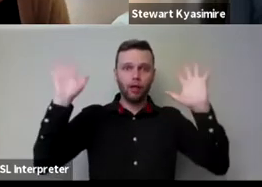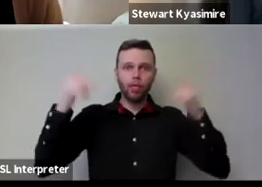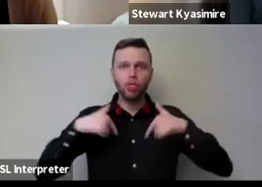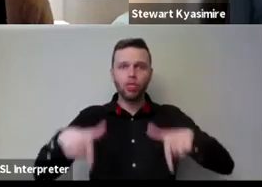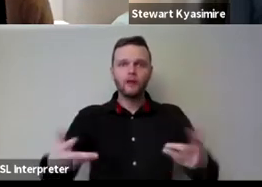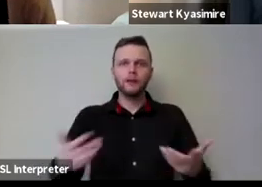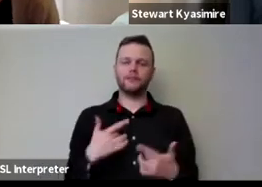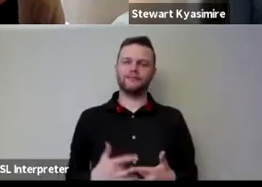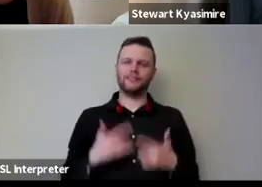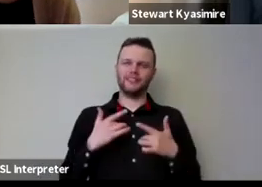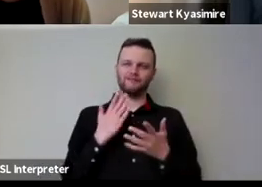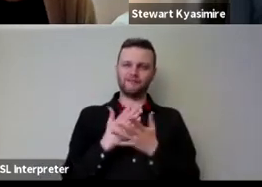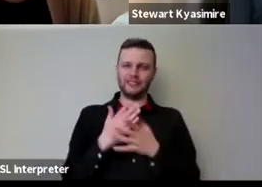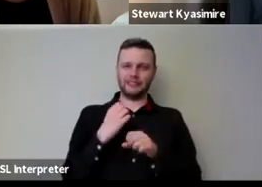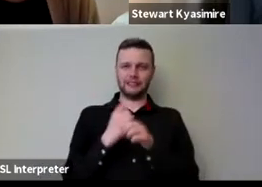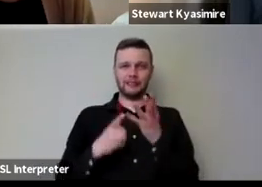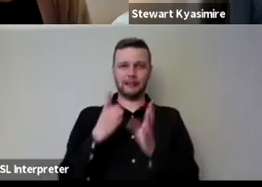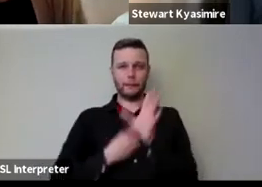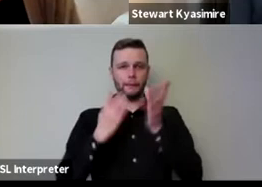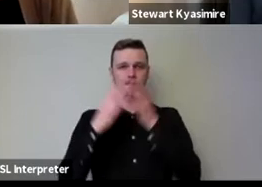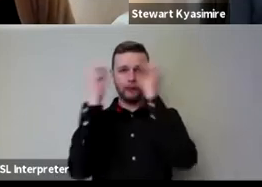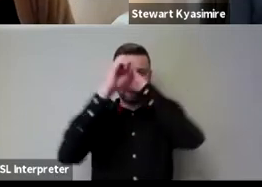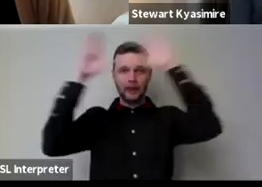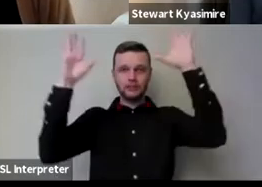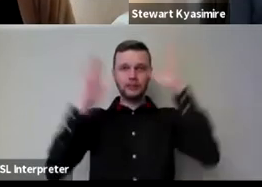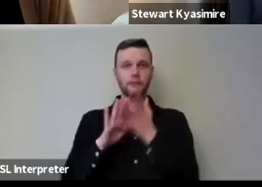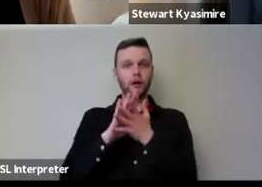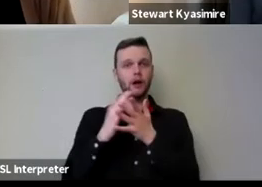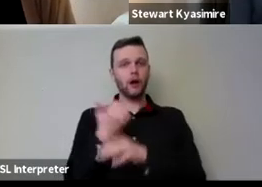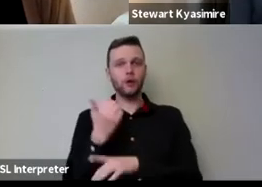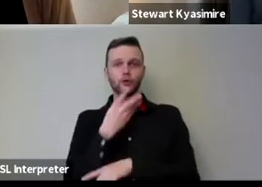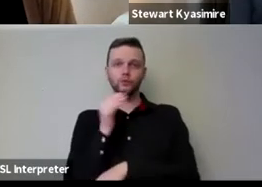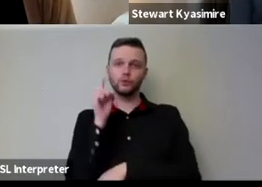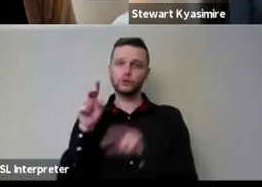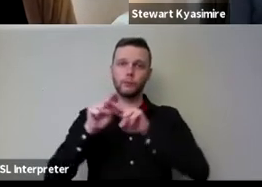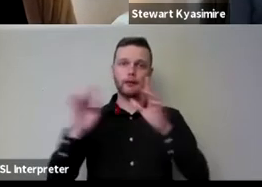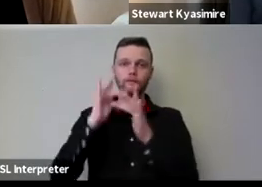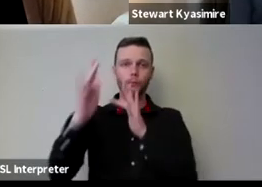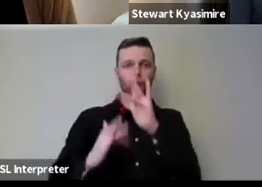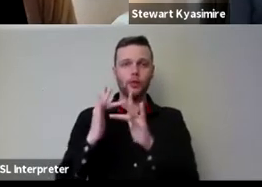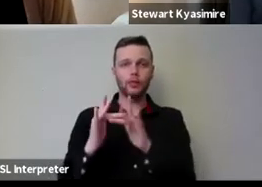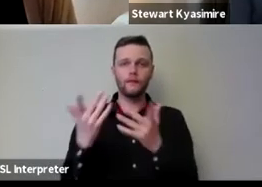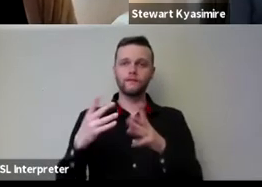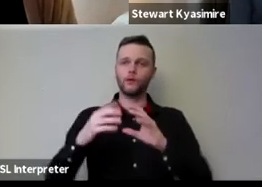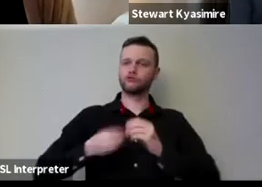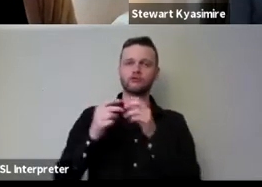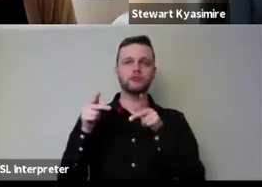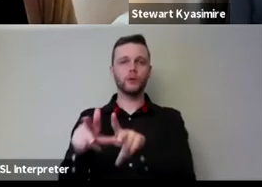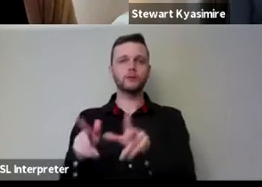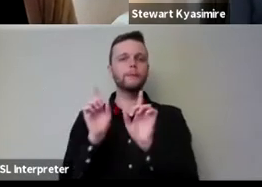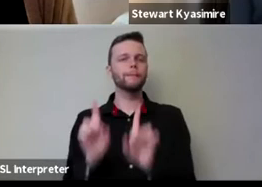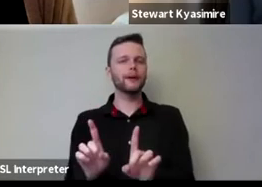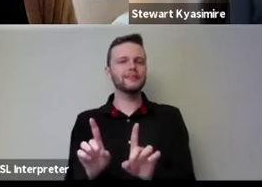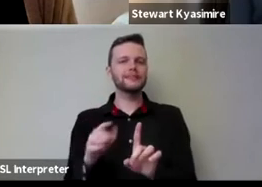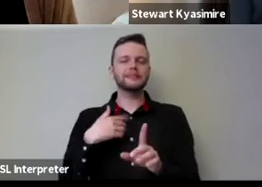as you say people are being very imaginative in terms of how they're utilizing online platforms in in creative ways but but